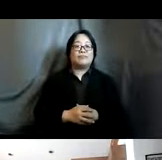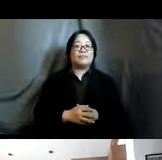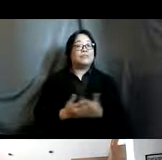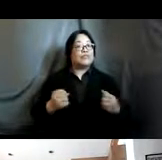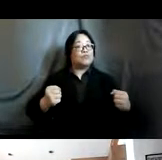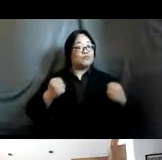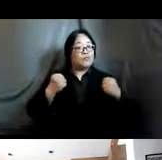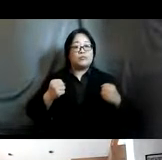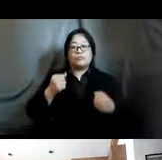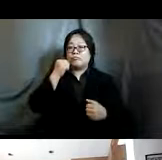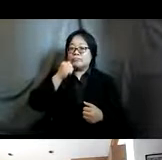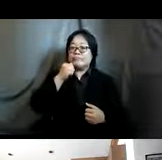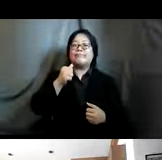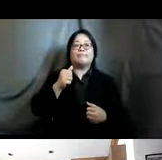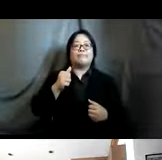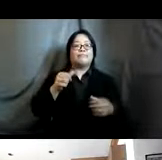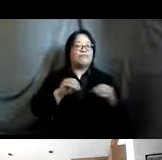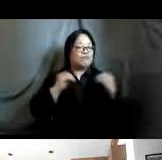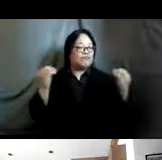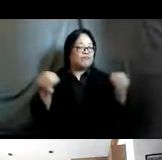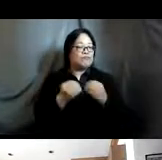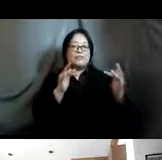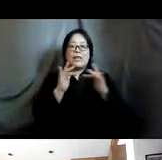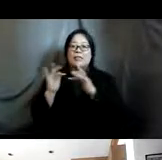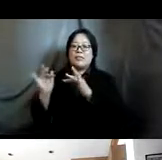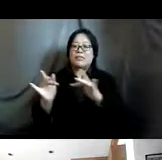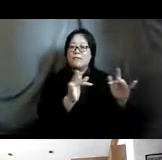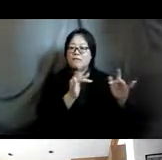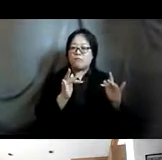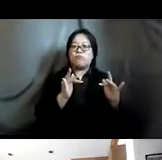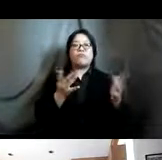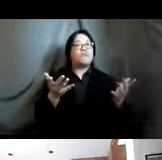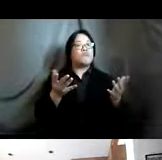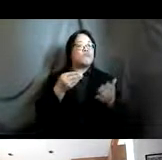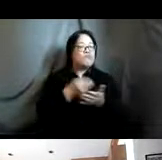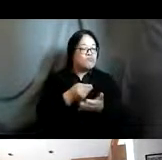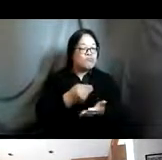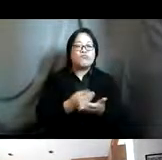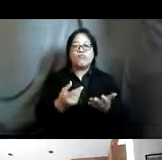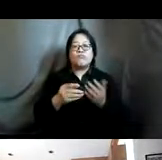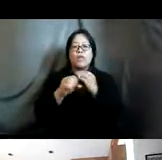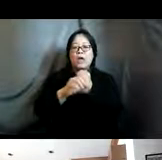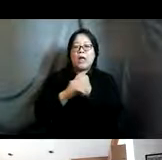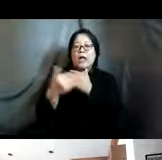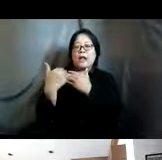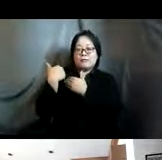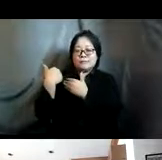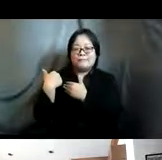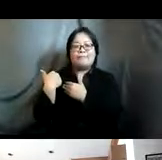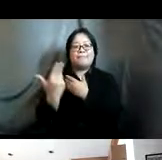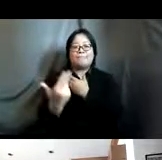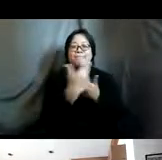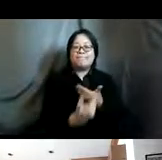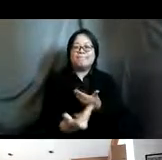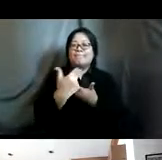women and girls feminist organizations and networks financing and accountability and participation and enabling participation of such